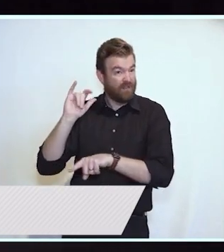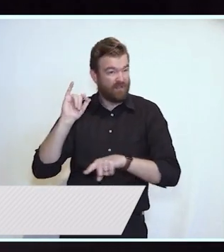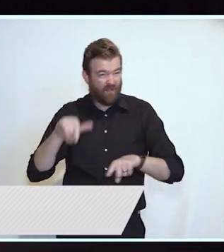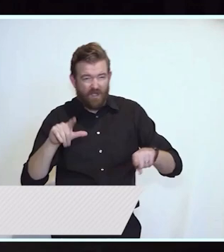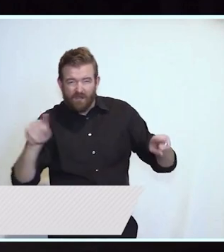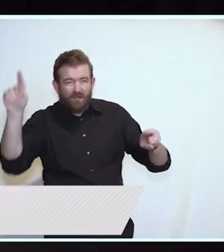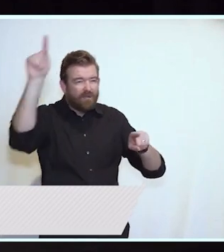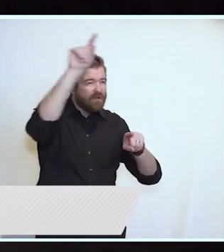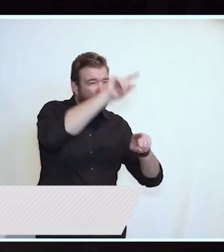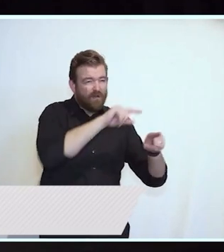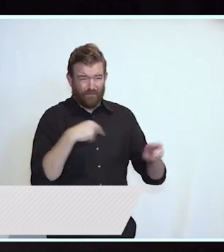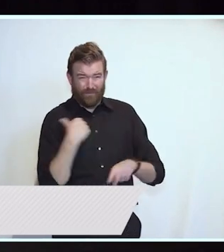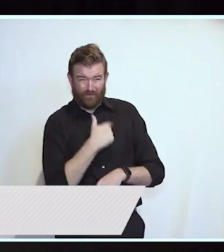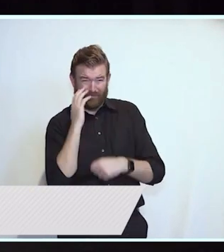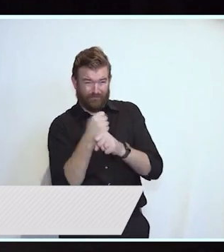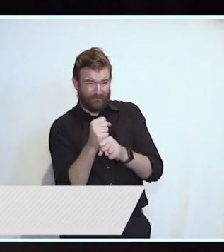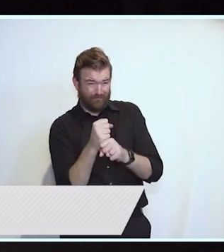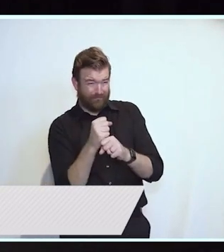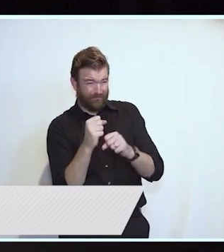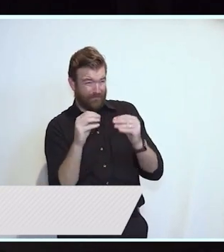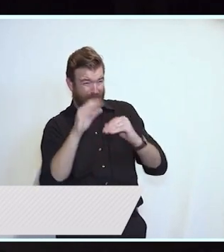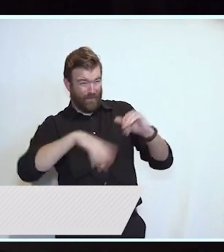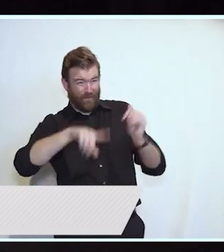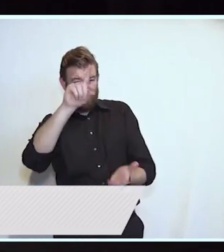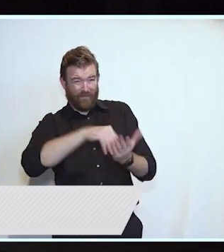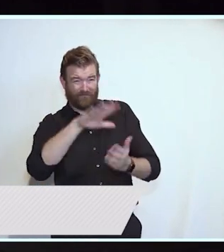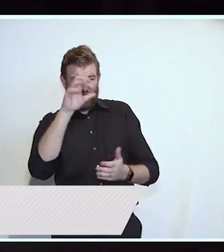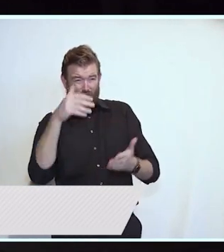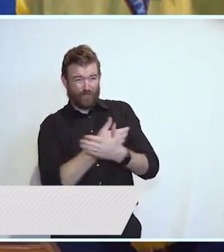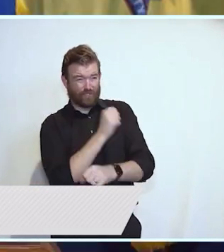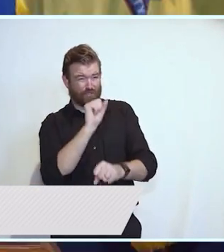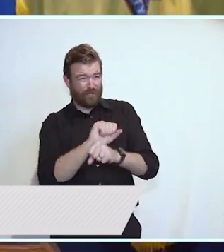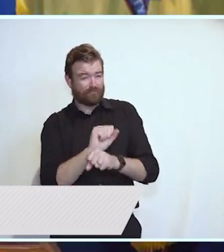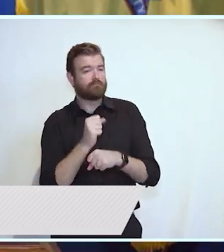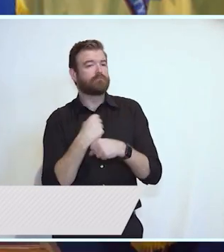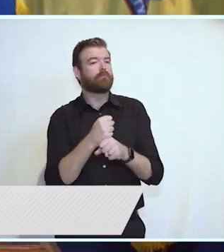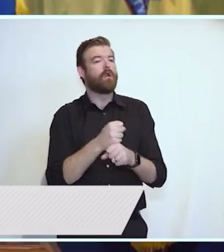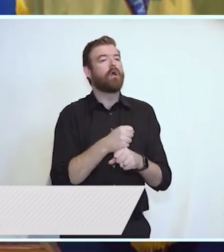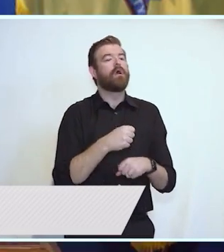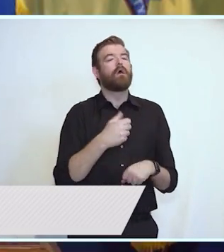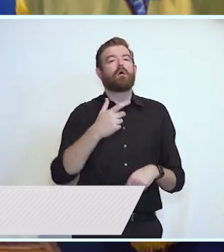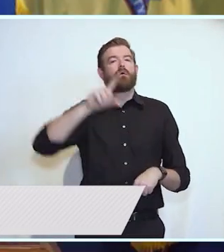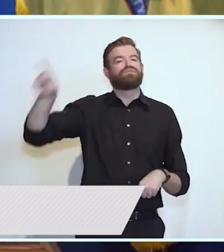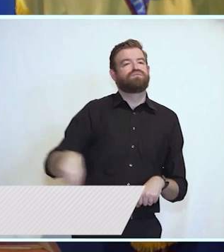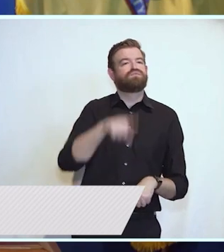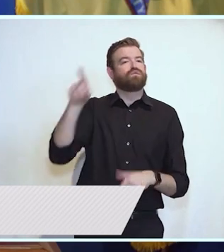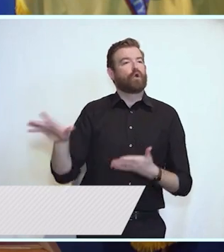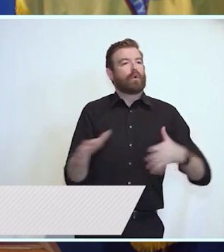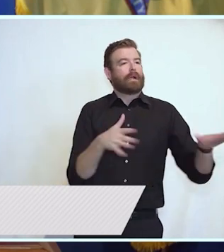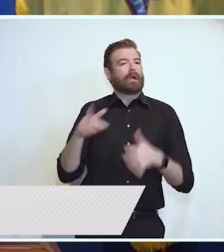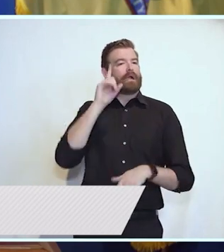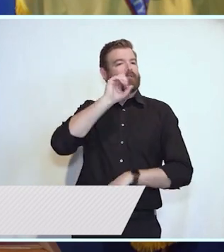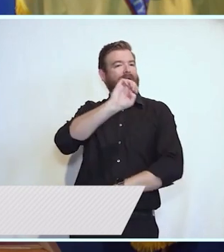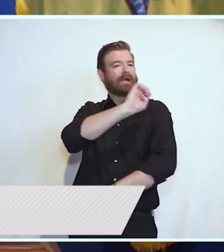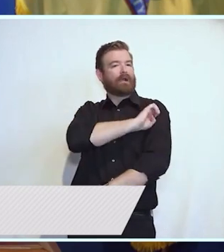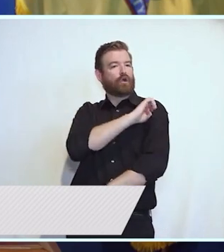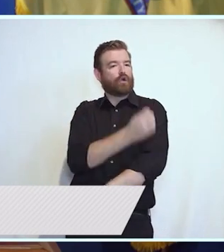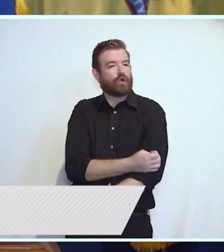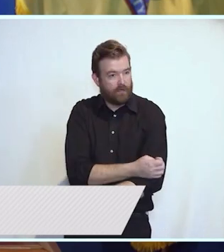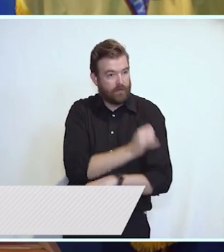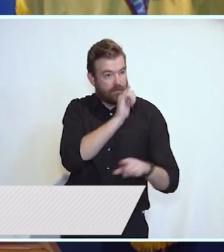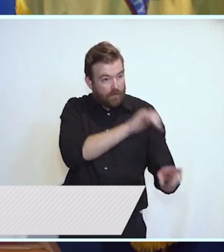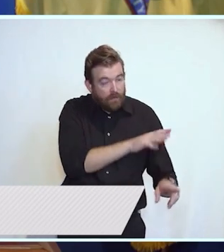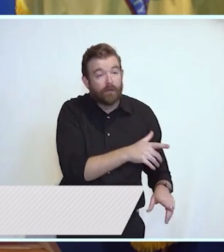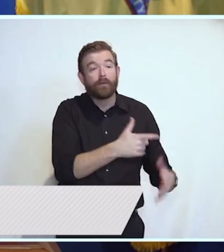offshore wind component manufacturing and logistics or to the hub in New Brunswick where doctors and researchers